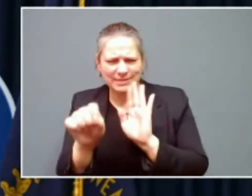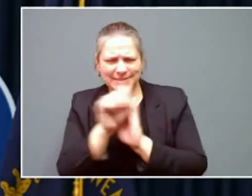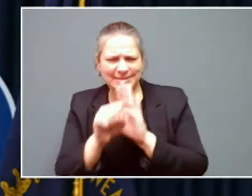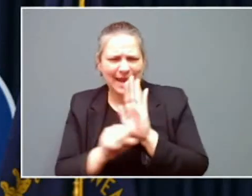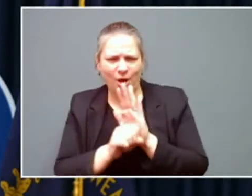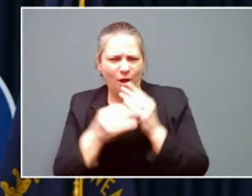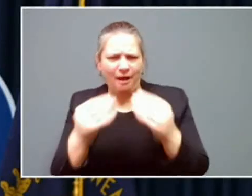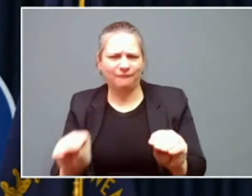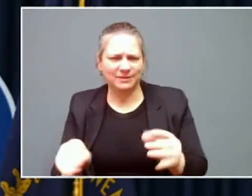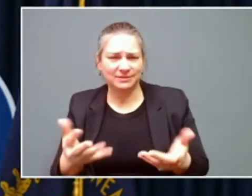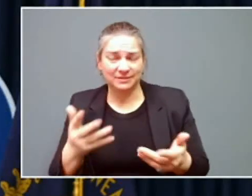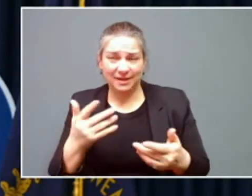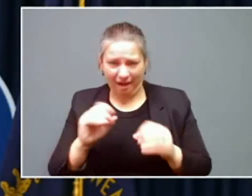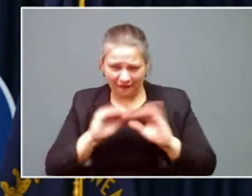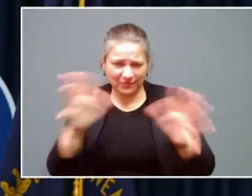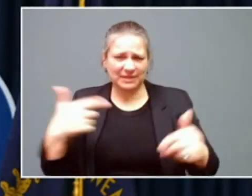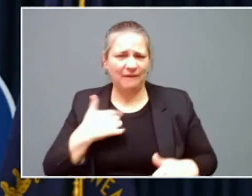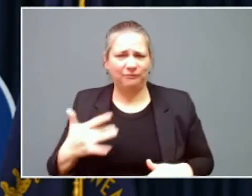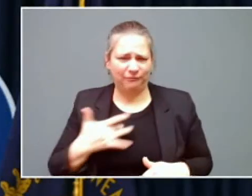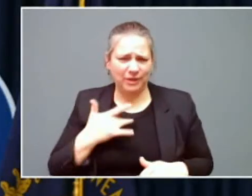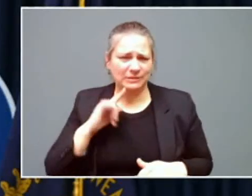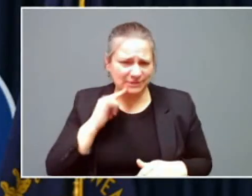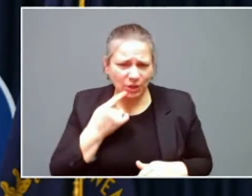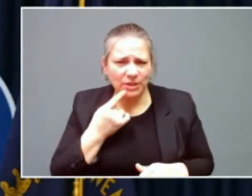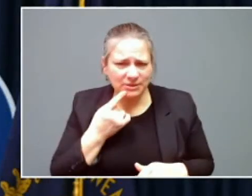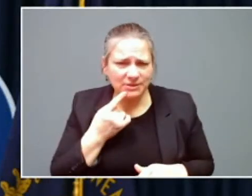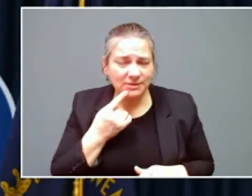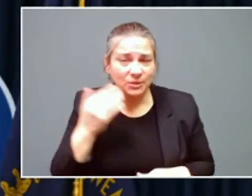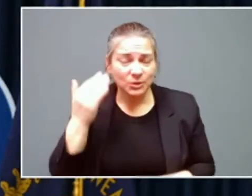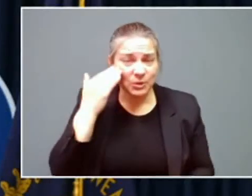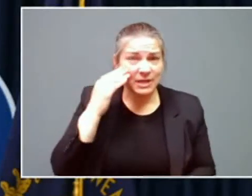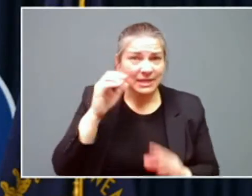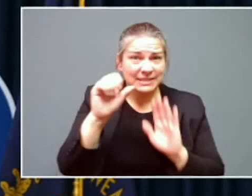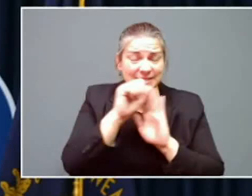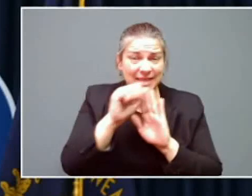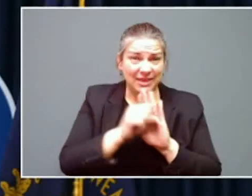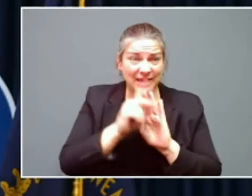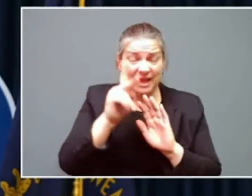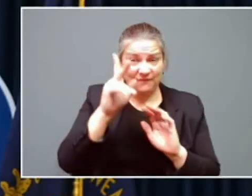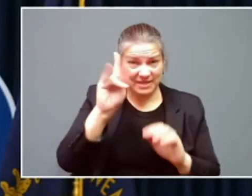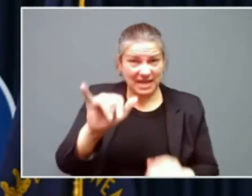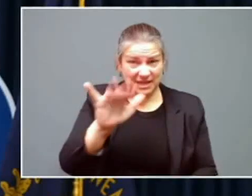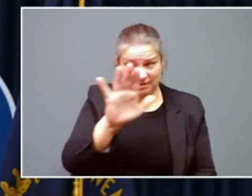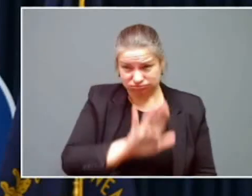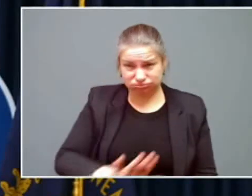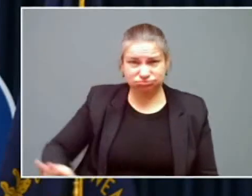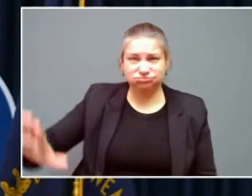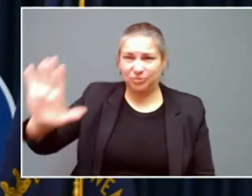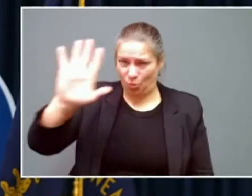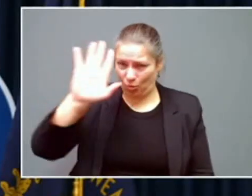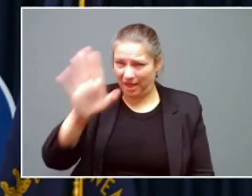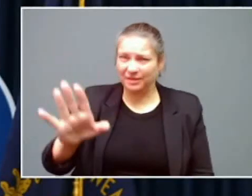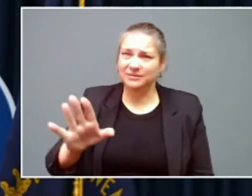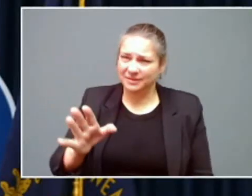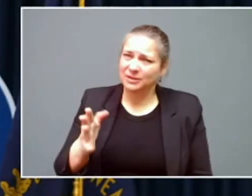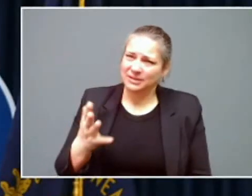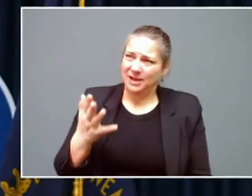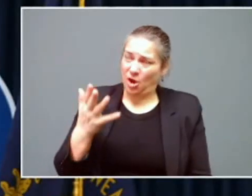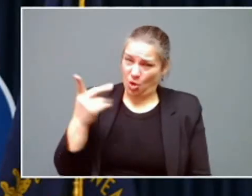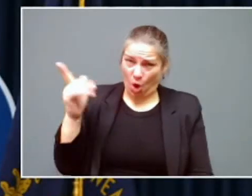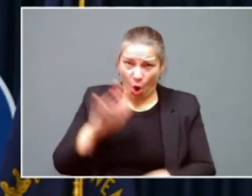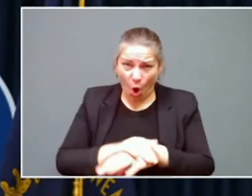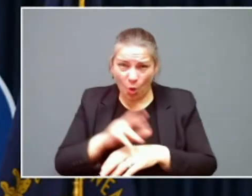especially at the swath of Kentucky, that's going to get hit the hardest about buses out on the roadways. This isn't very fair